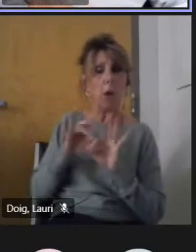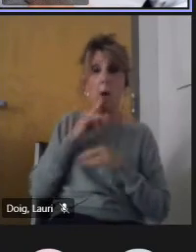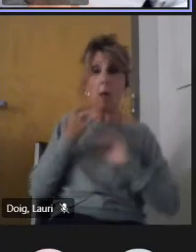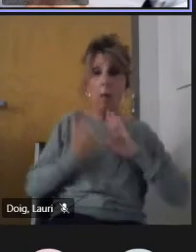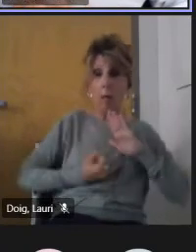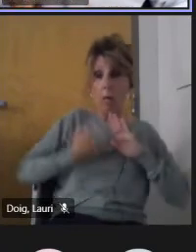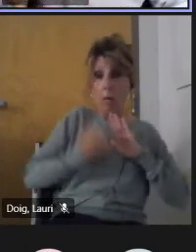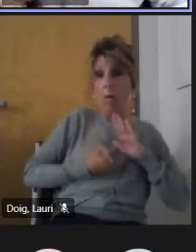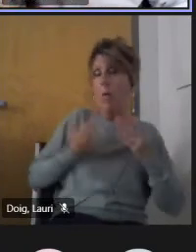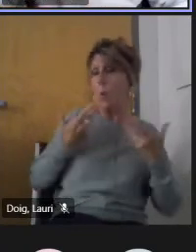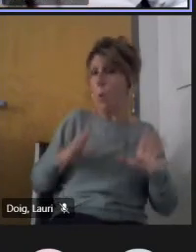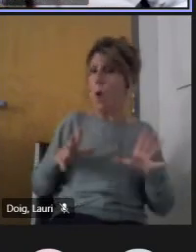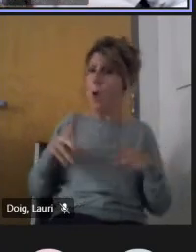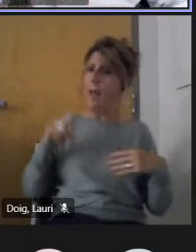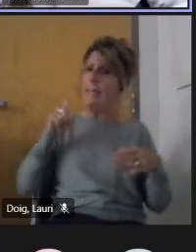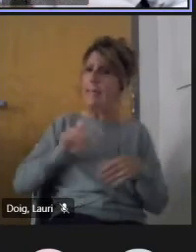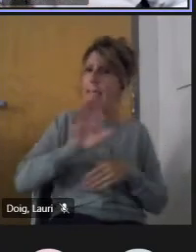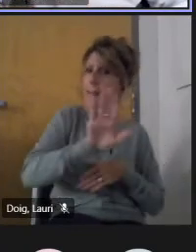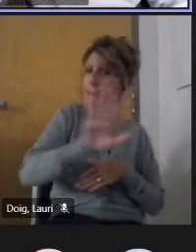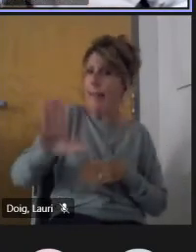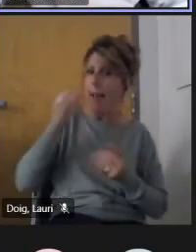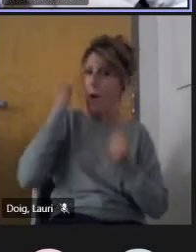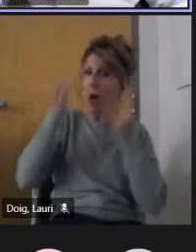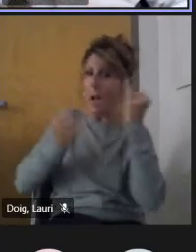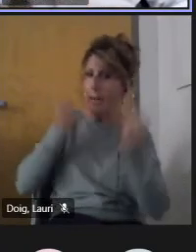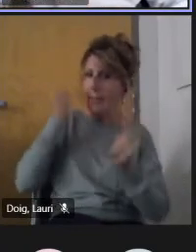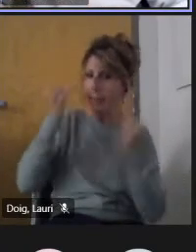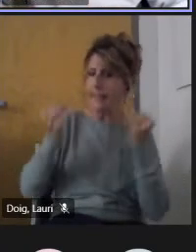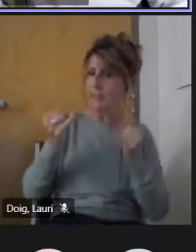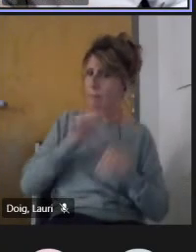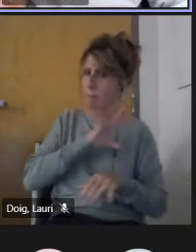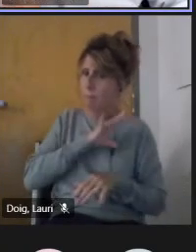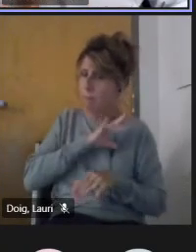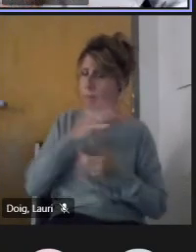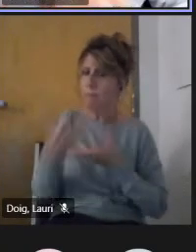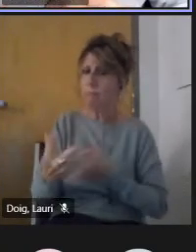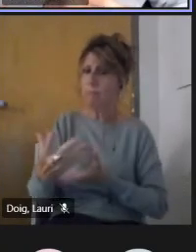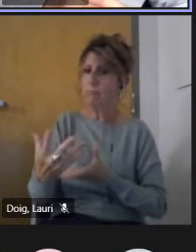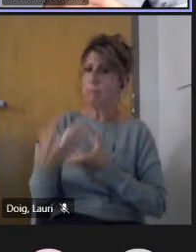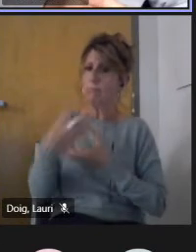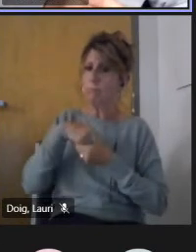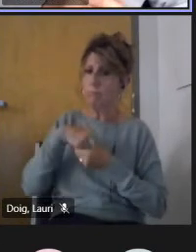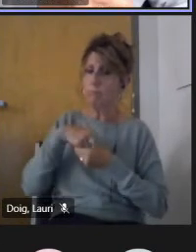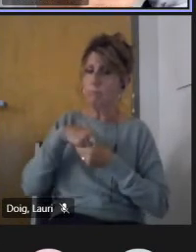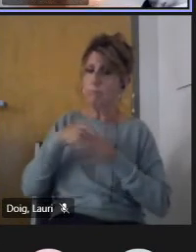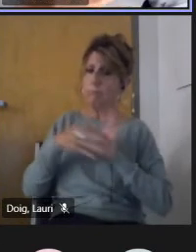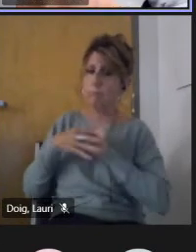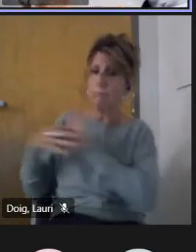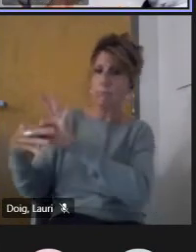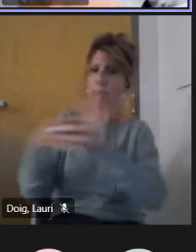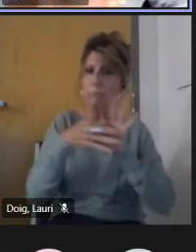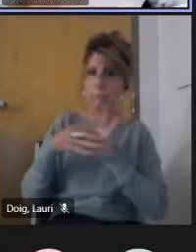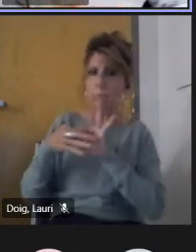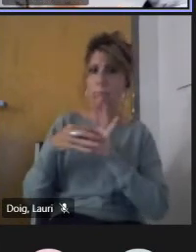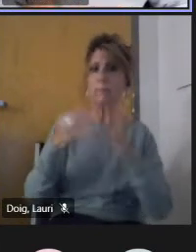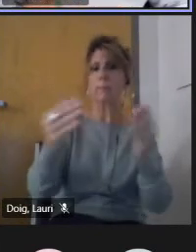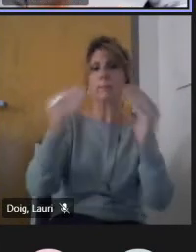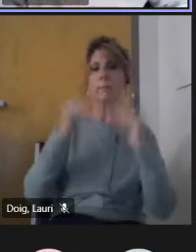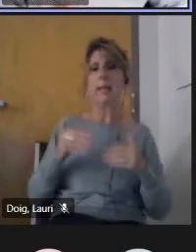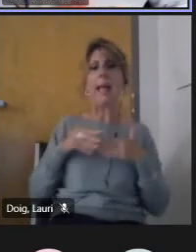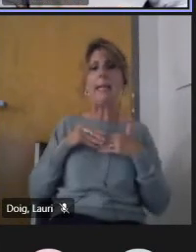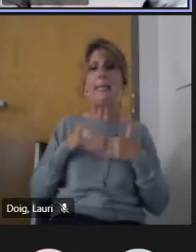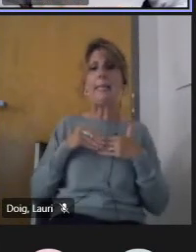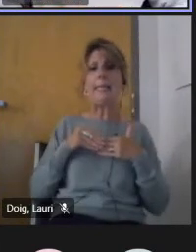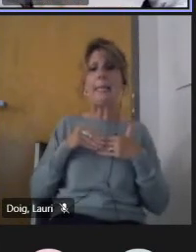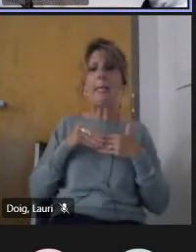People with good ideas. We need autonomy to connect to others, contribute and learn from others. Key leadership finding. Leaders who participate